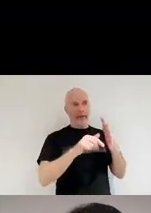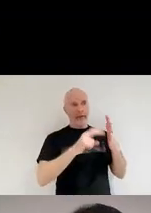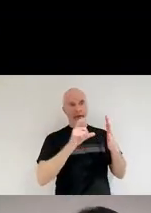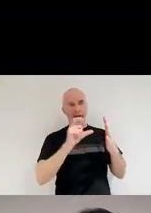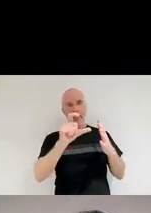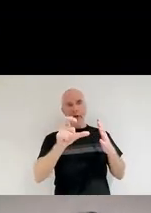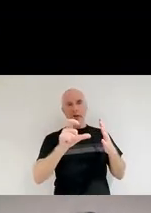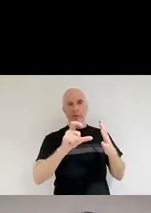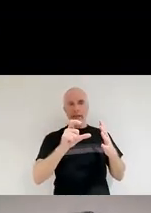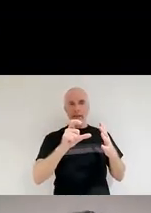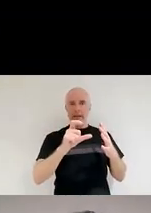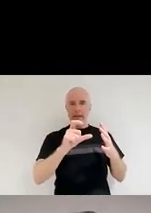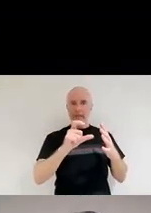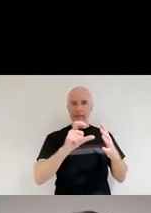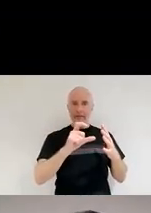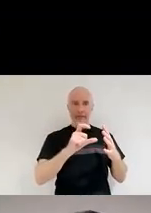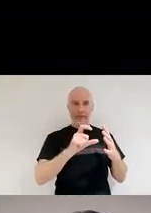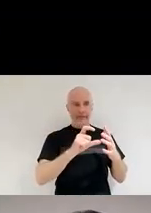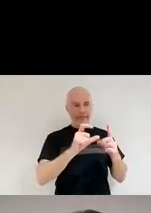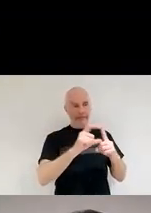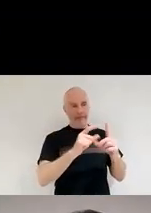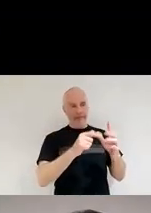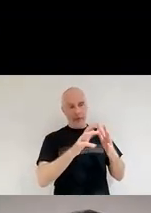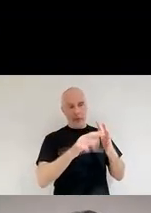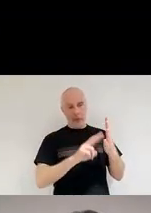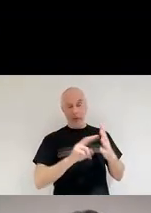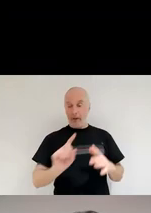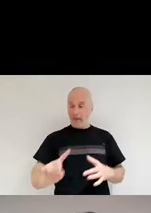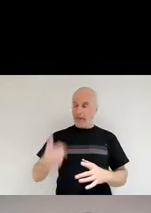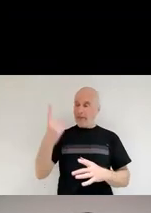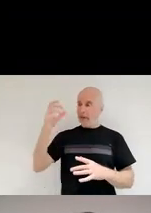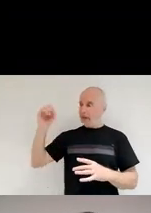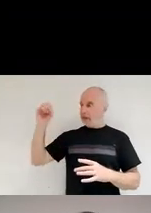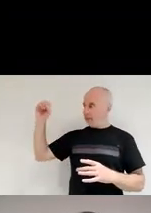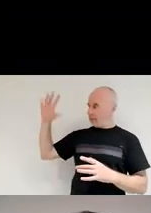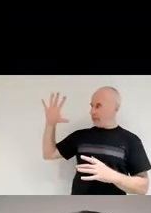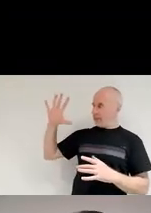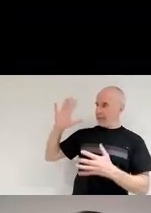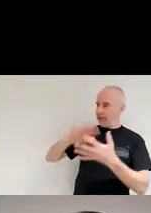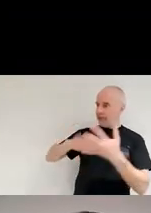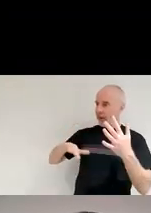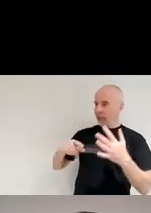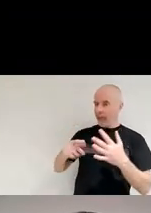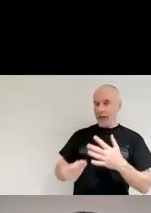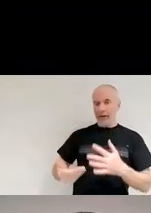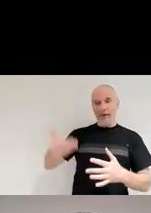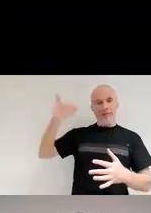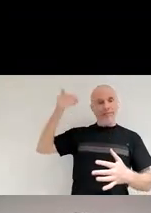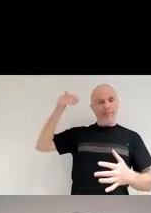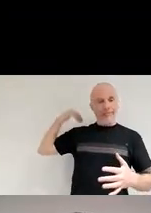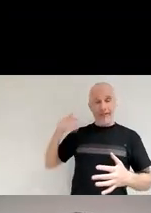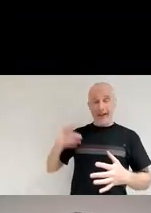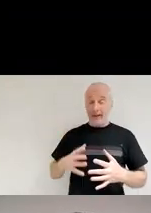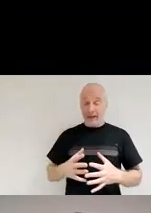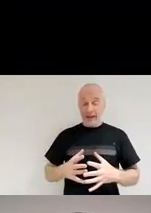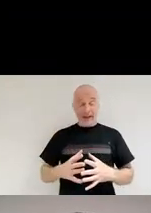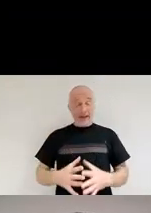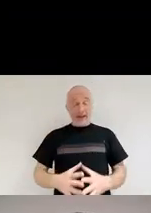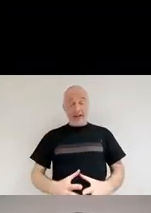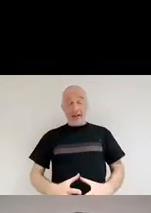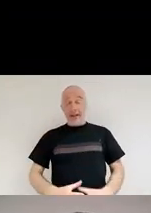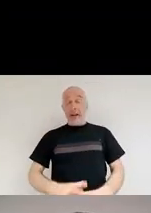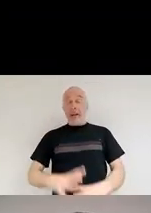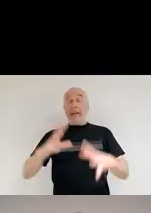in the universe, was that we had stars that were way, way more massive than stars, the stars we